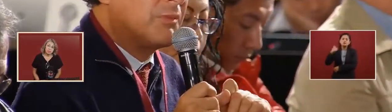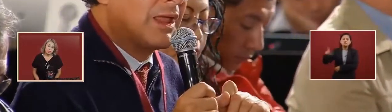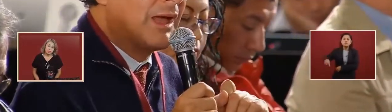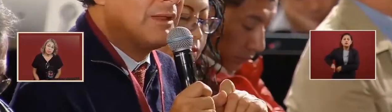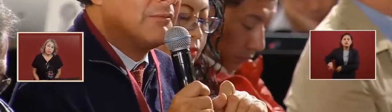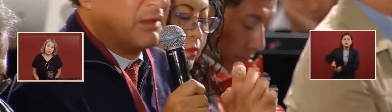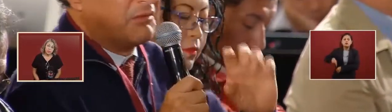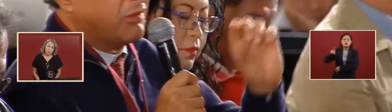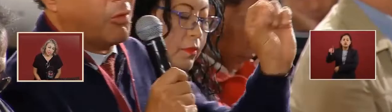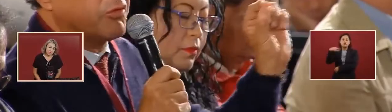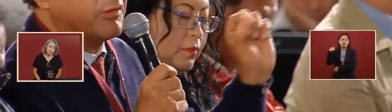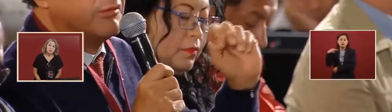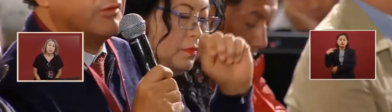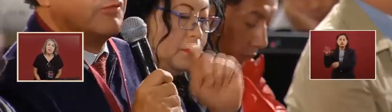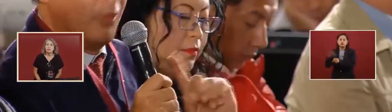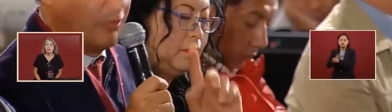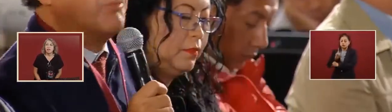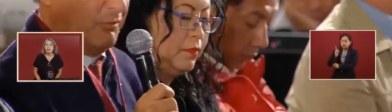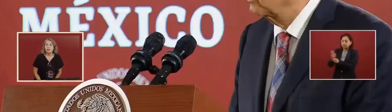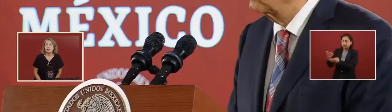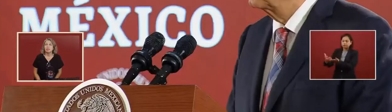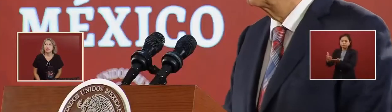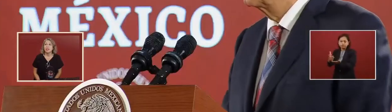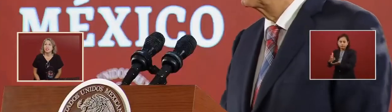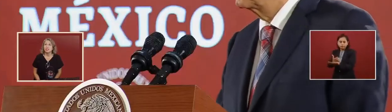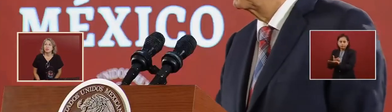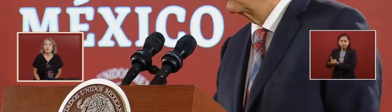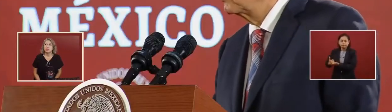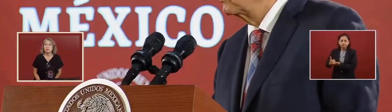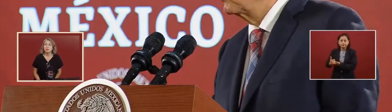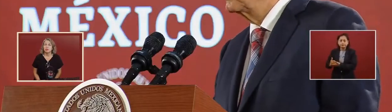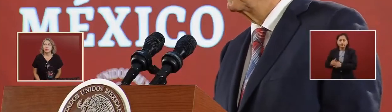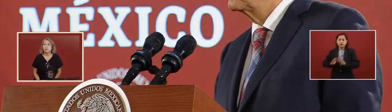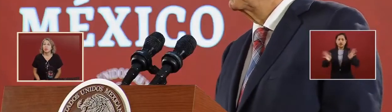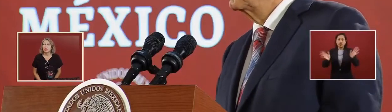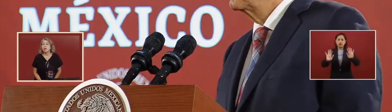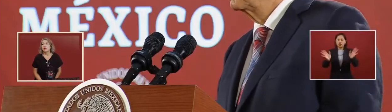financial growth. No, I did not do it.